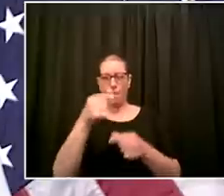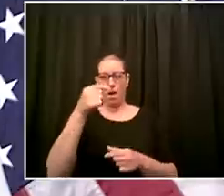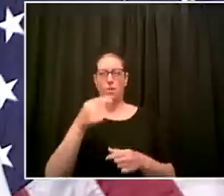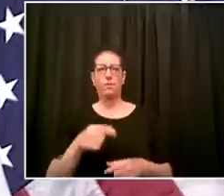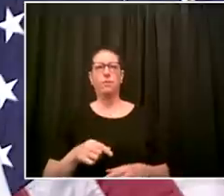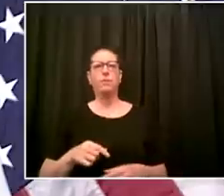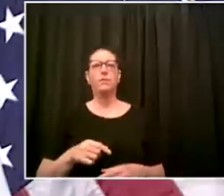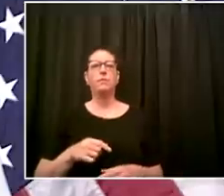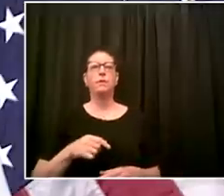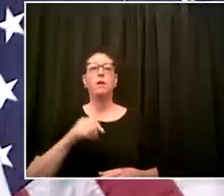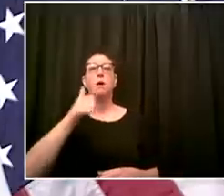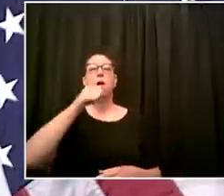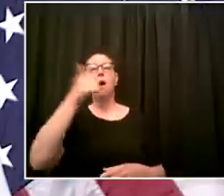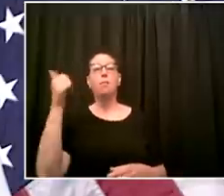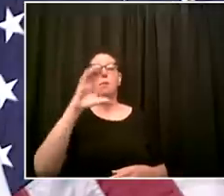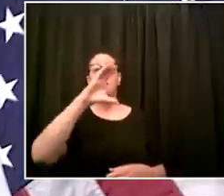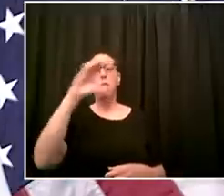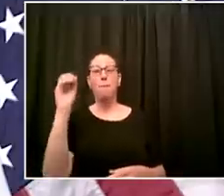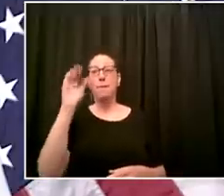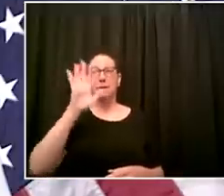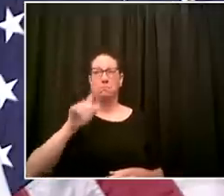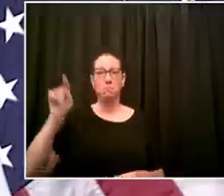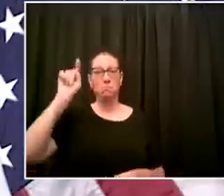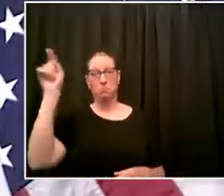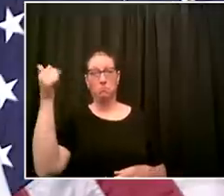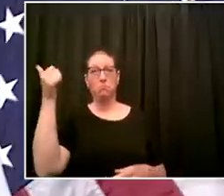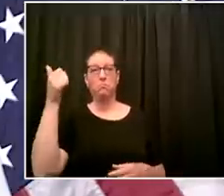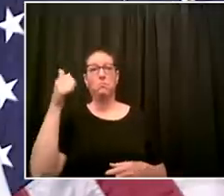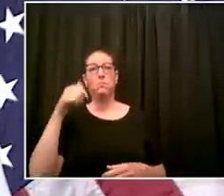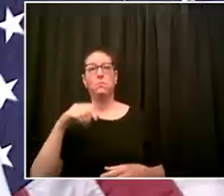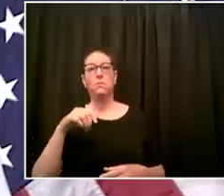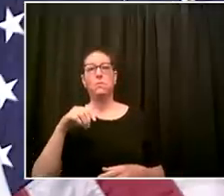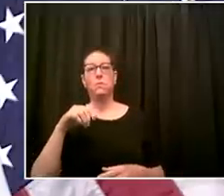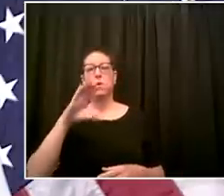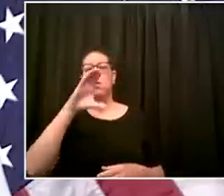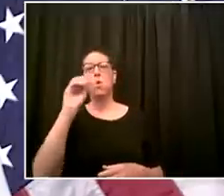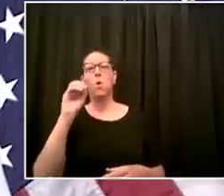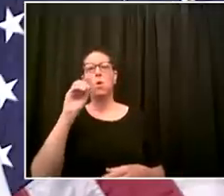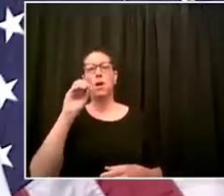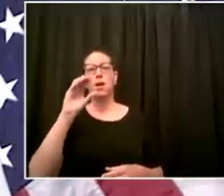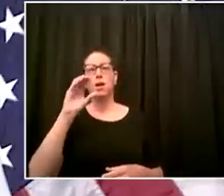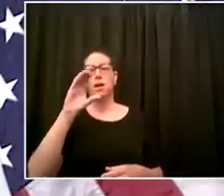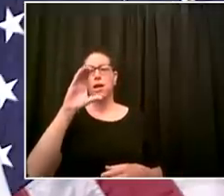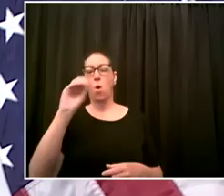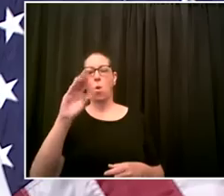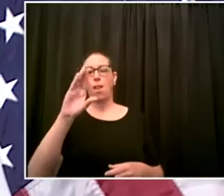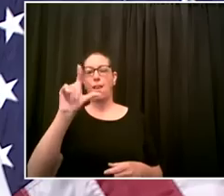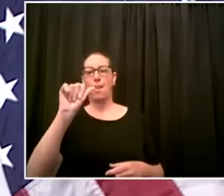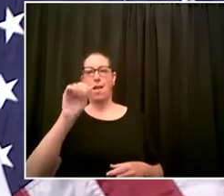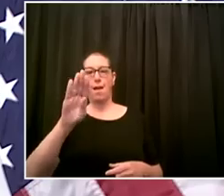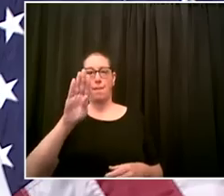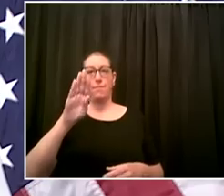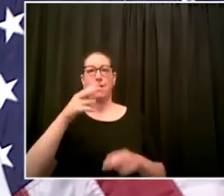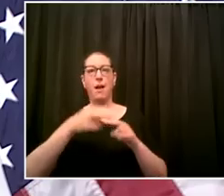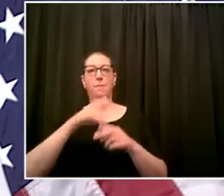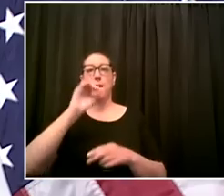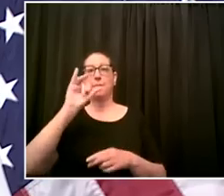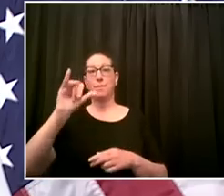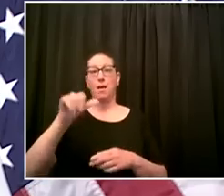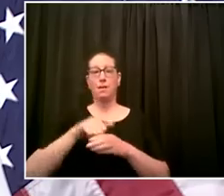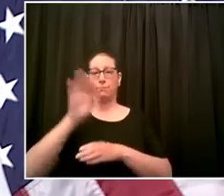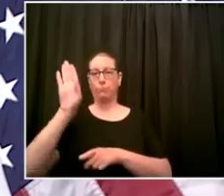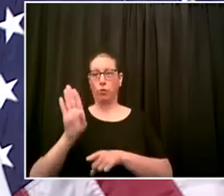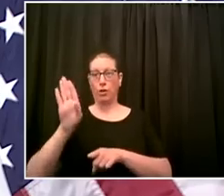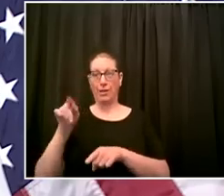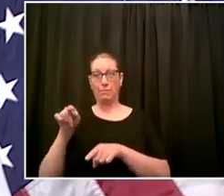collab in brooklyn helped provide the design to put together the kits the right way